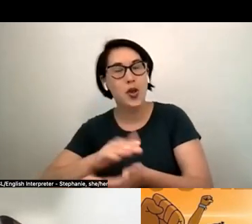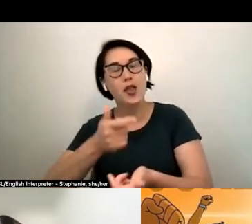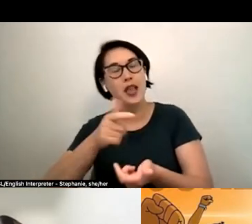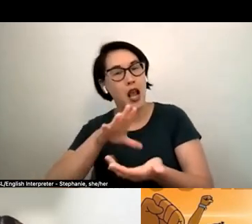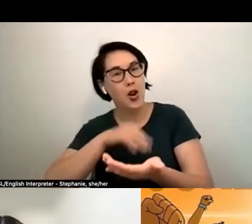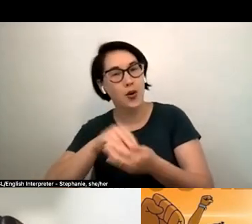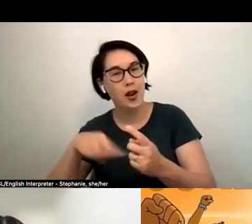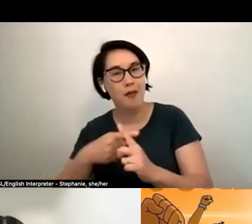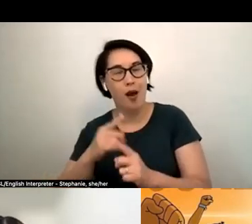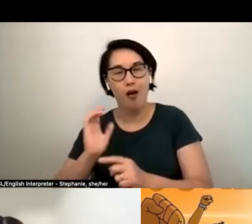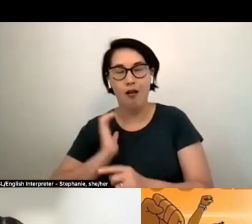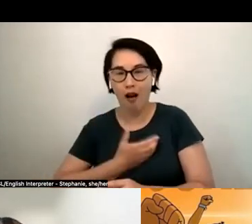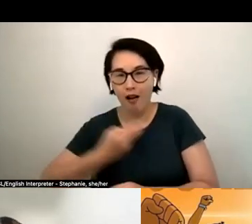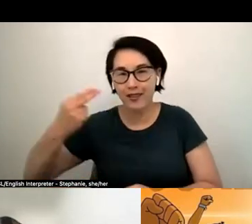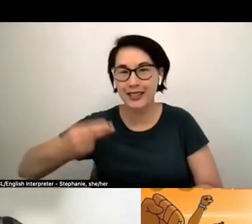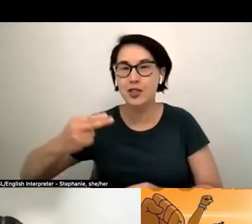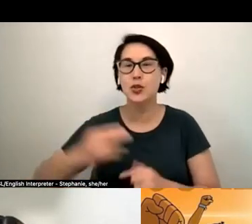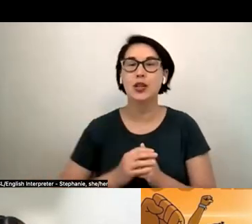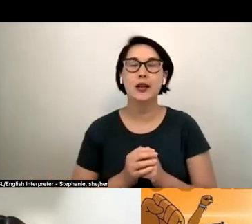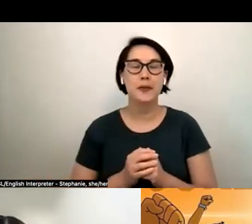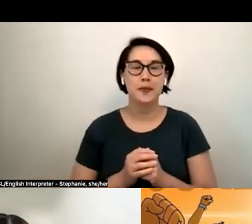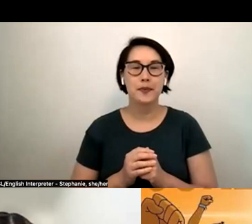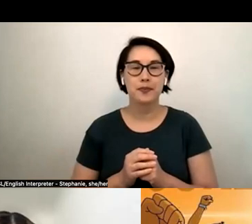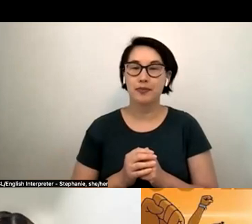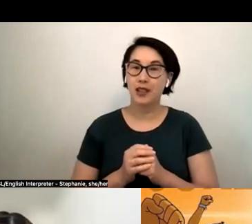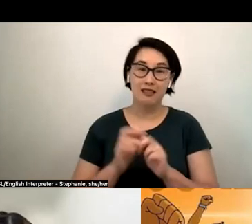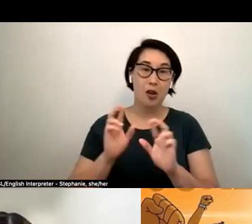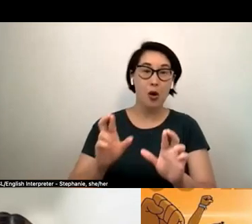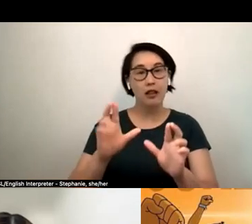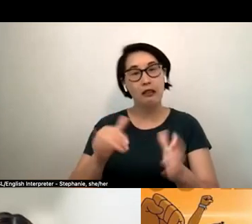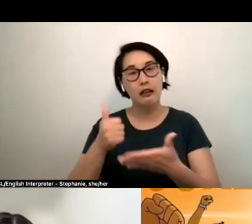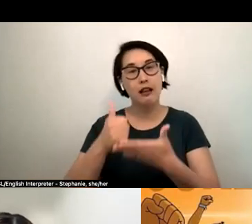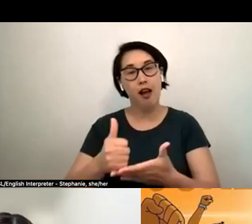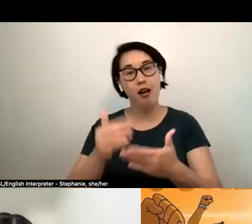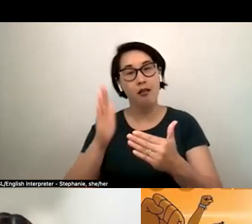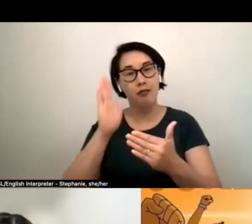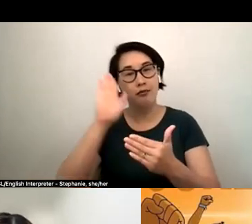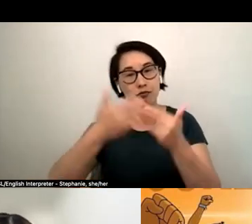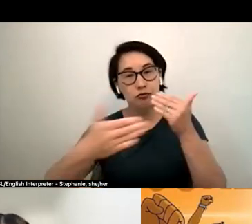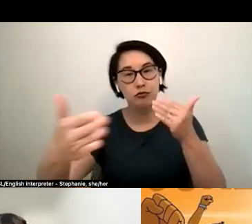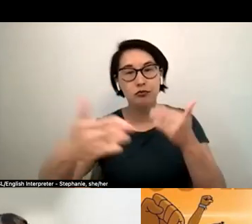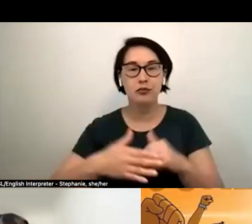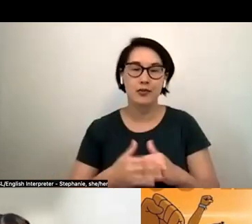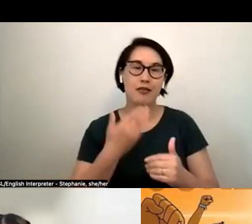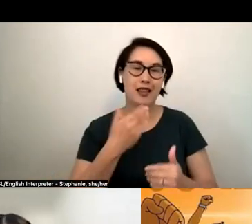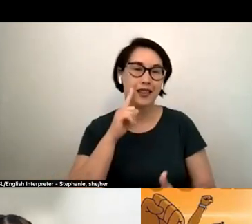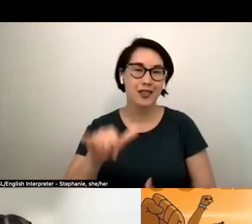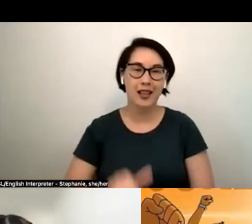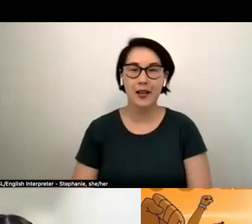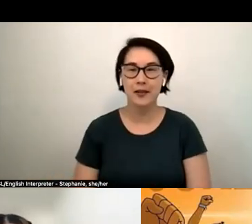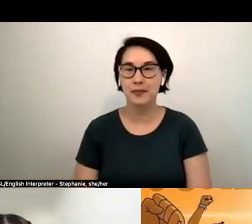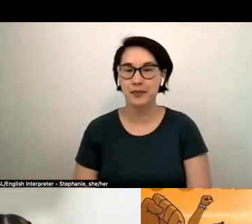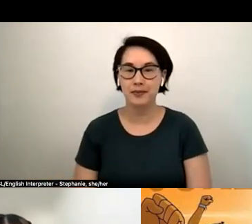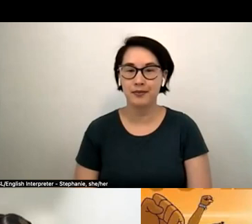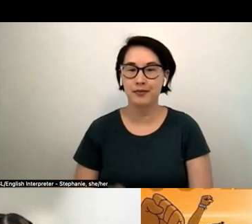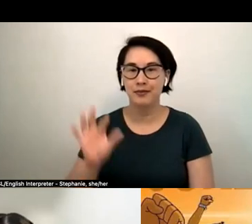can inform uh us now so we can help our our future and so um thank you for that thank